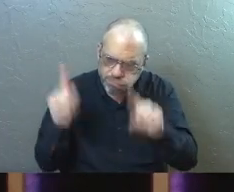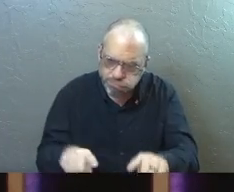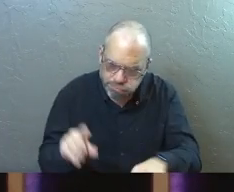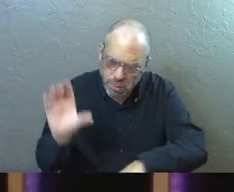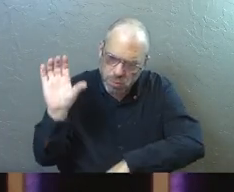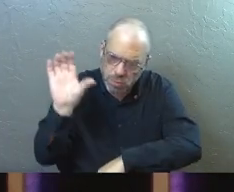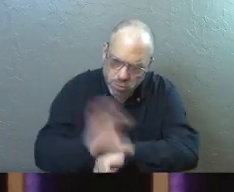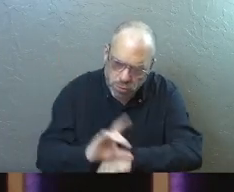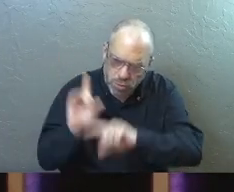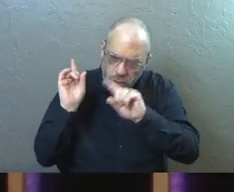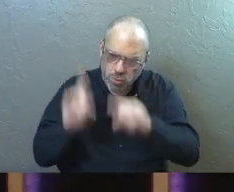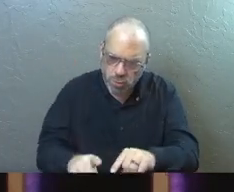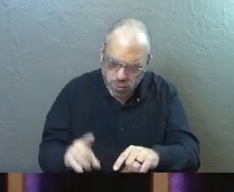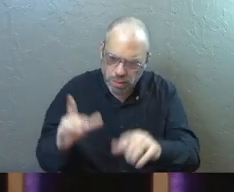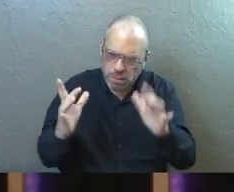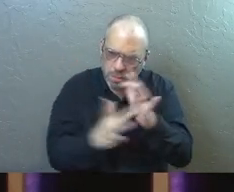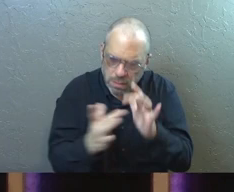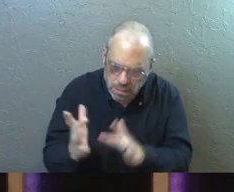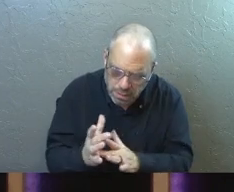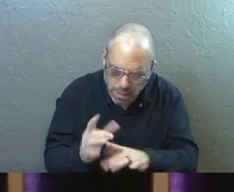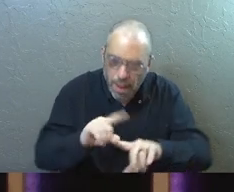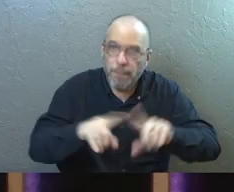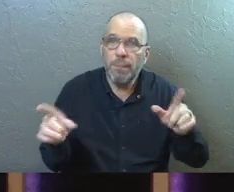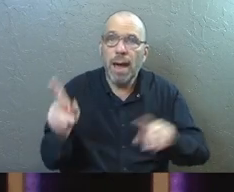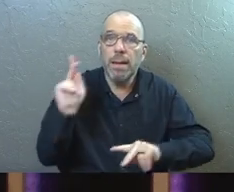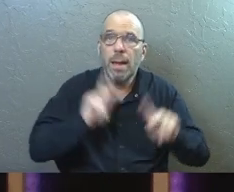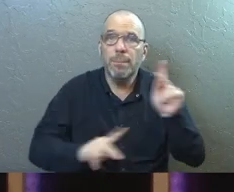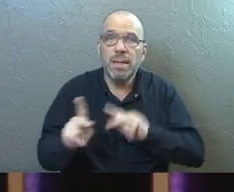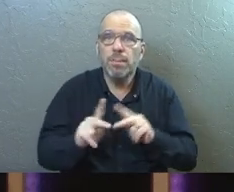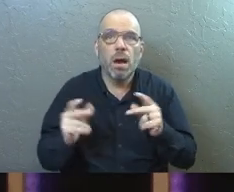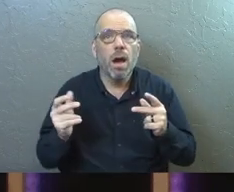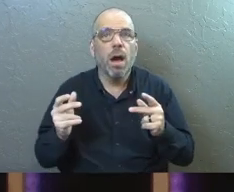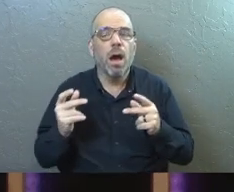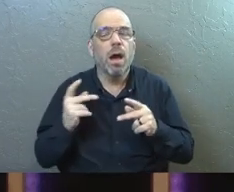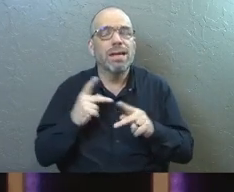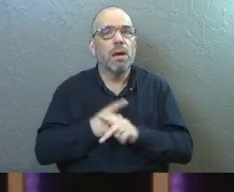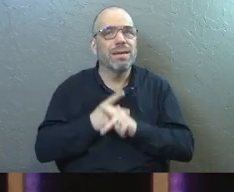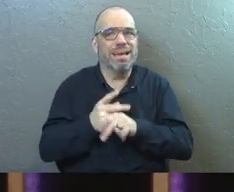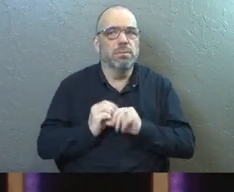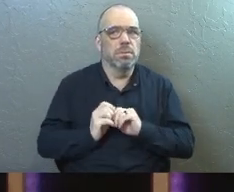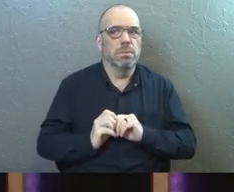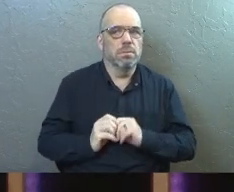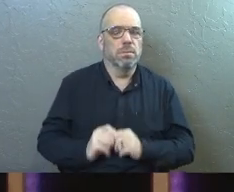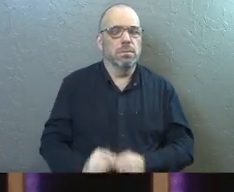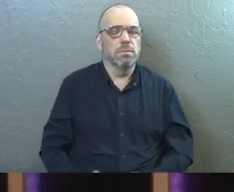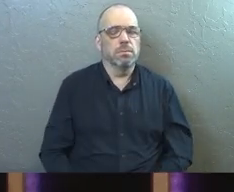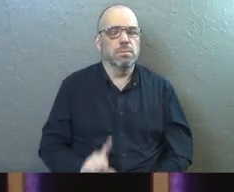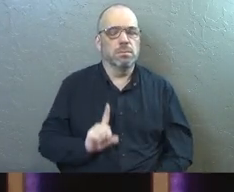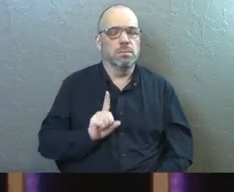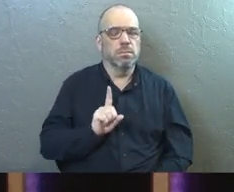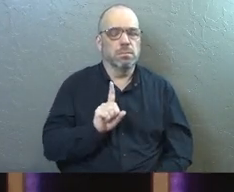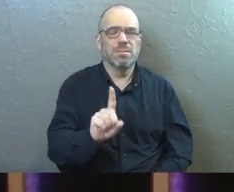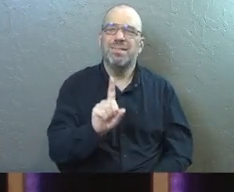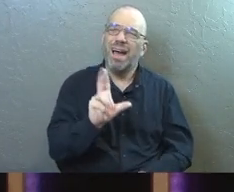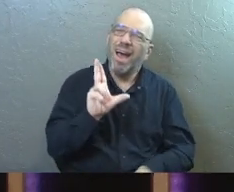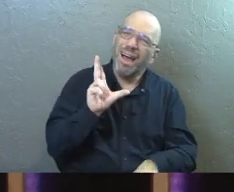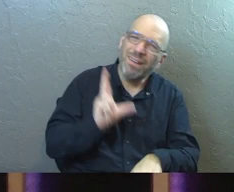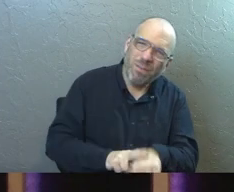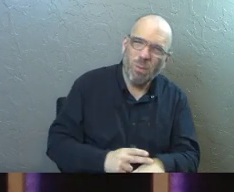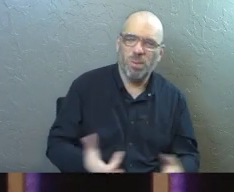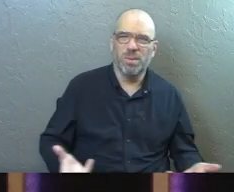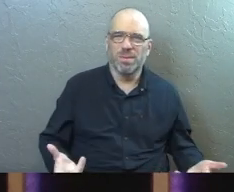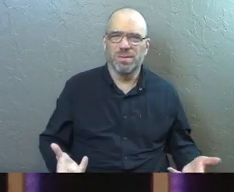Jesus and they keep coming into the church, but people are very, very careful. Of course they would be.